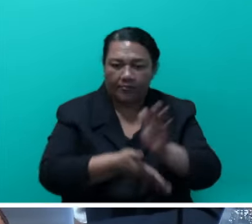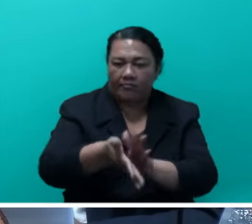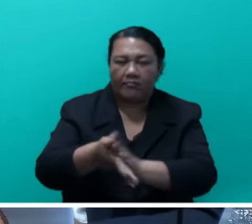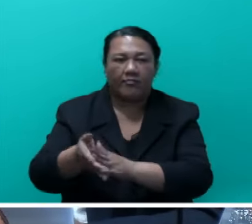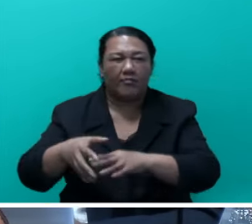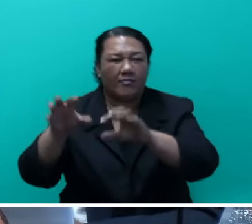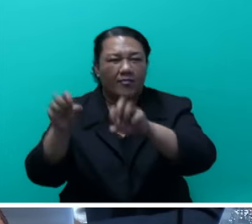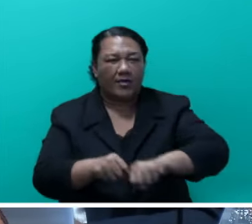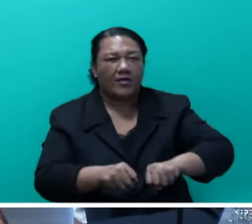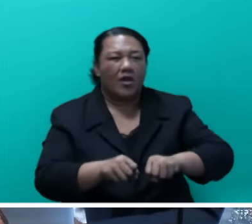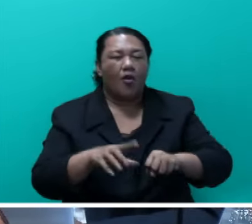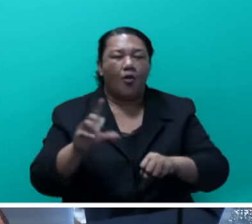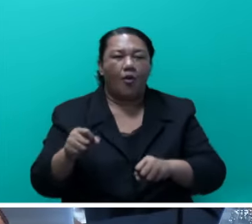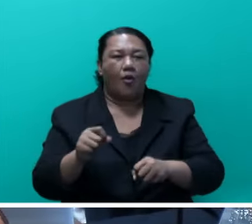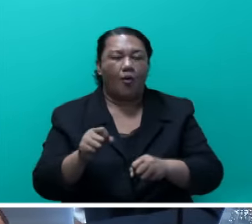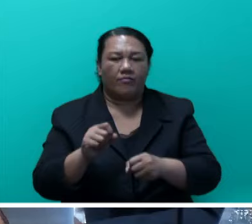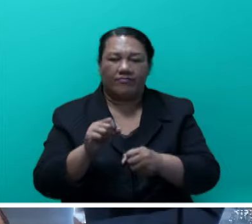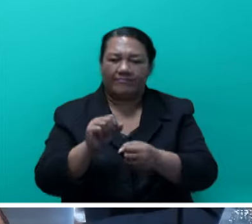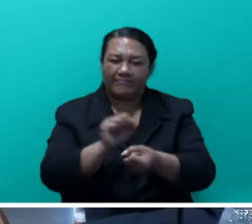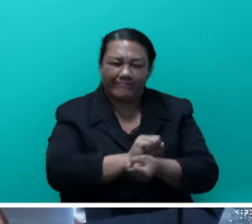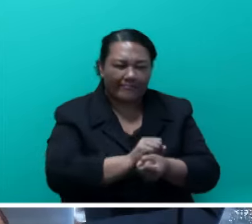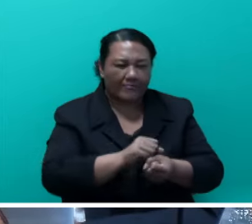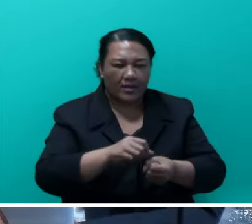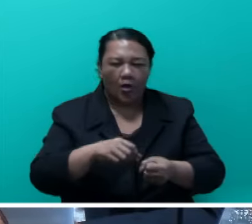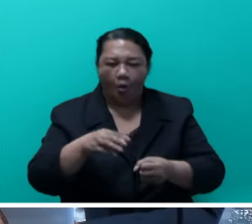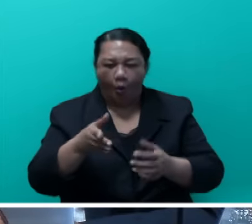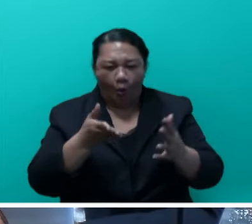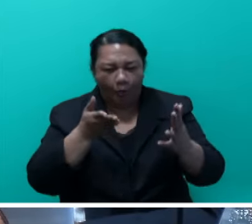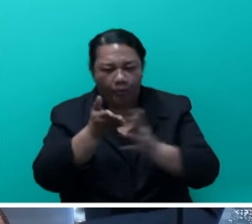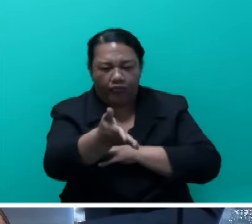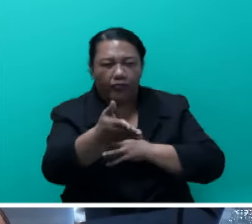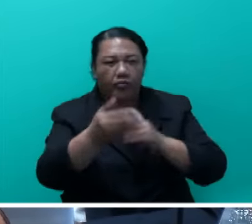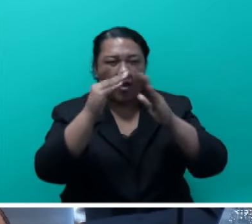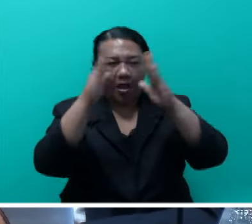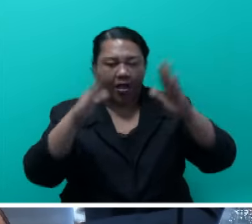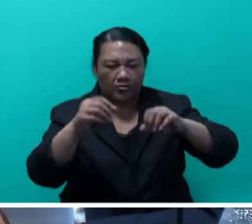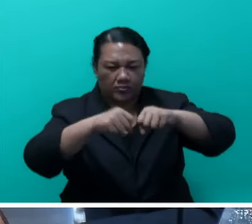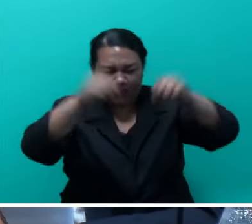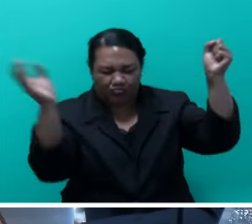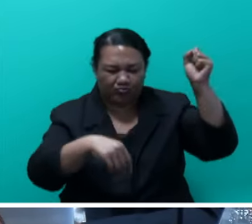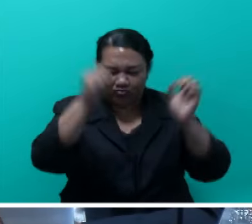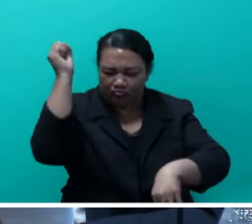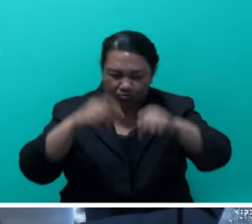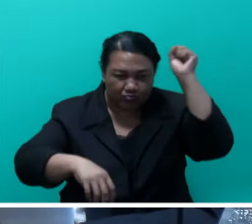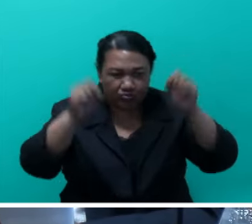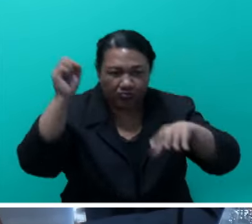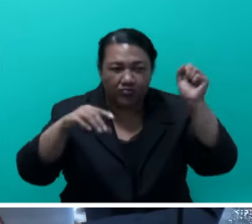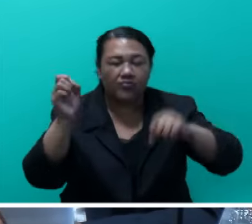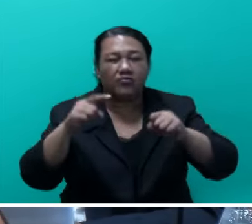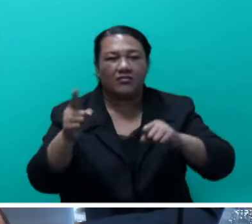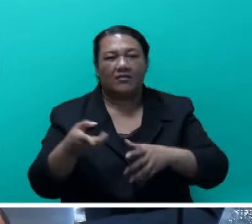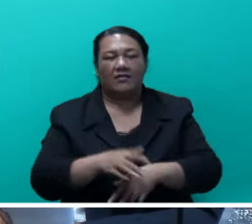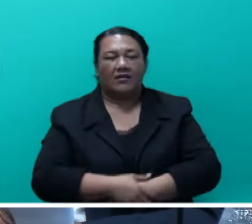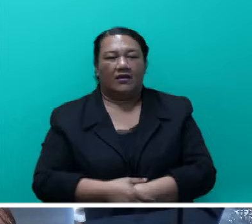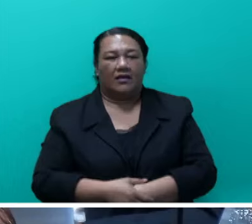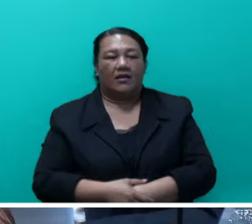Any case that comes up, raid the houses, you know, like the case in Lautoka. But the thing that we would like to achieve more, and that's what we are